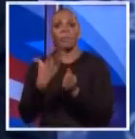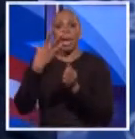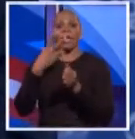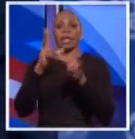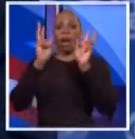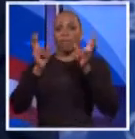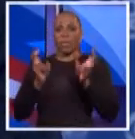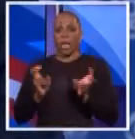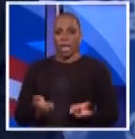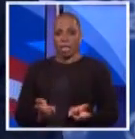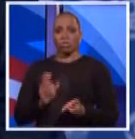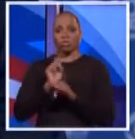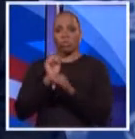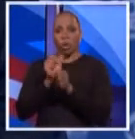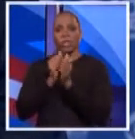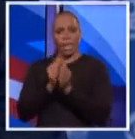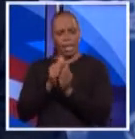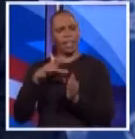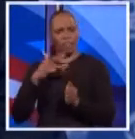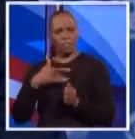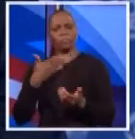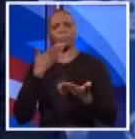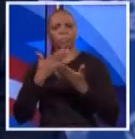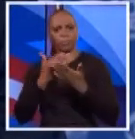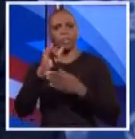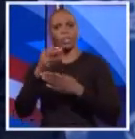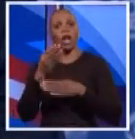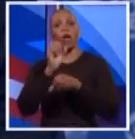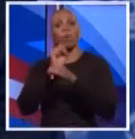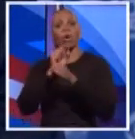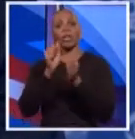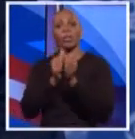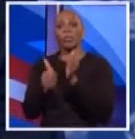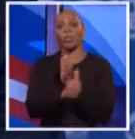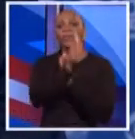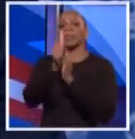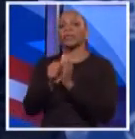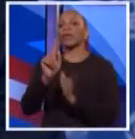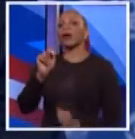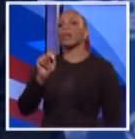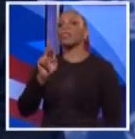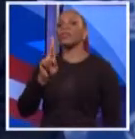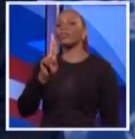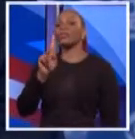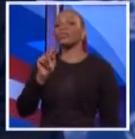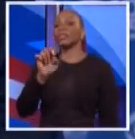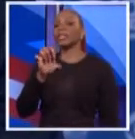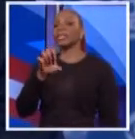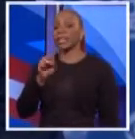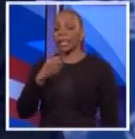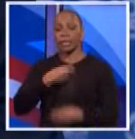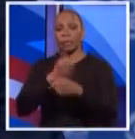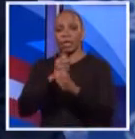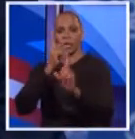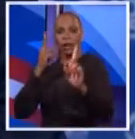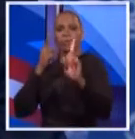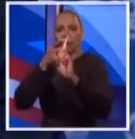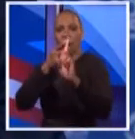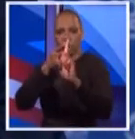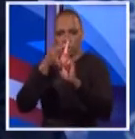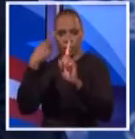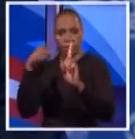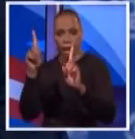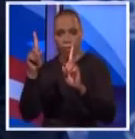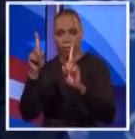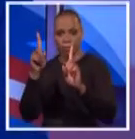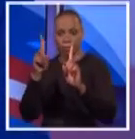and I think I've done a very good job working with the other trustees to make sure we meet our actuarial targets and work hard at this issue.